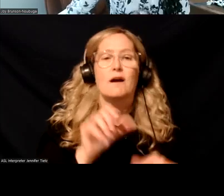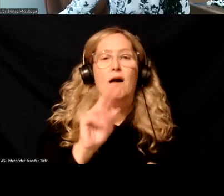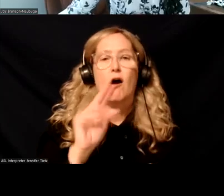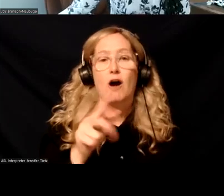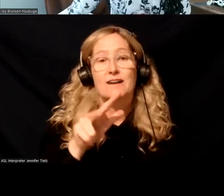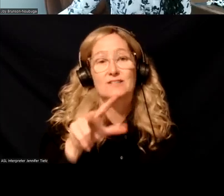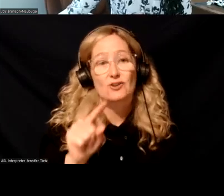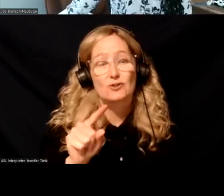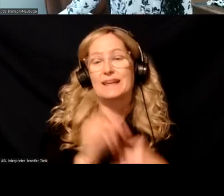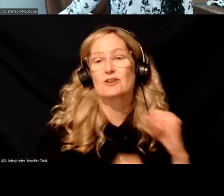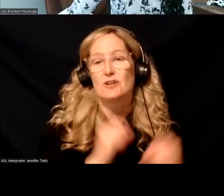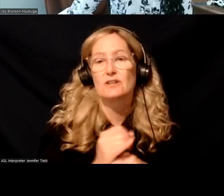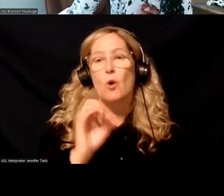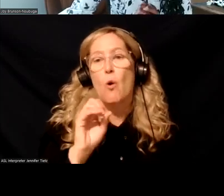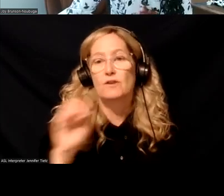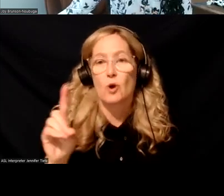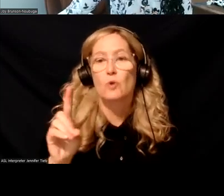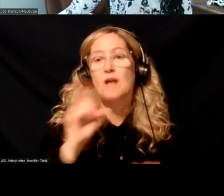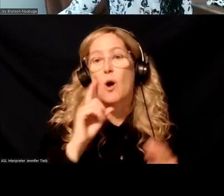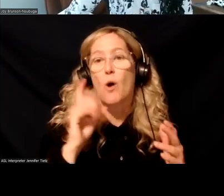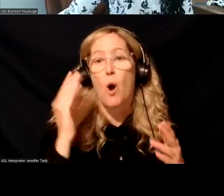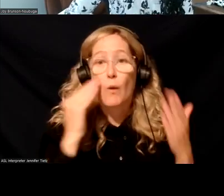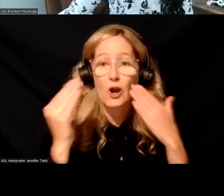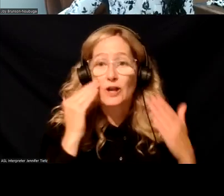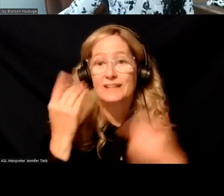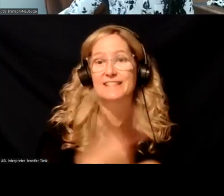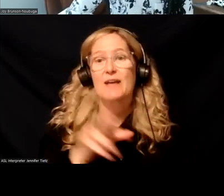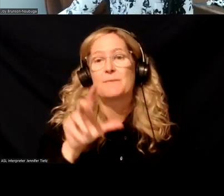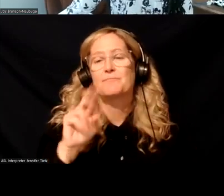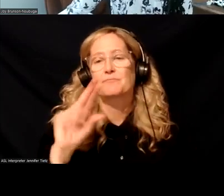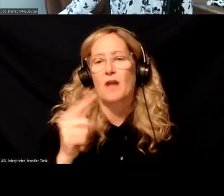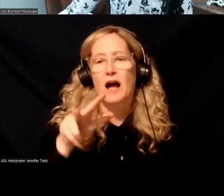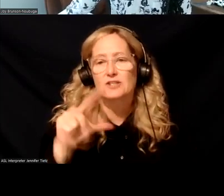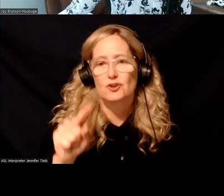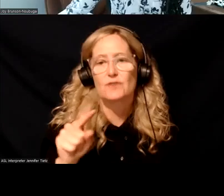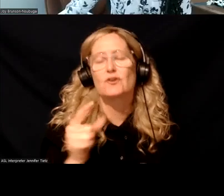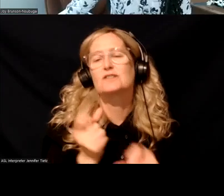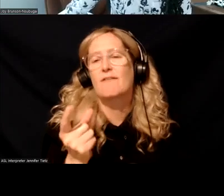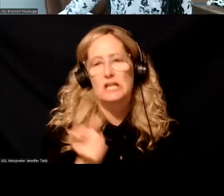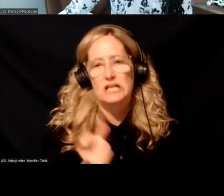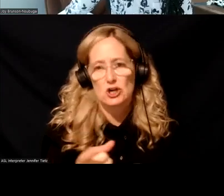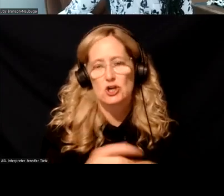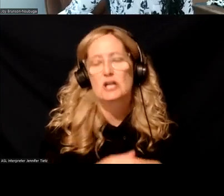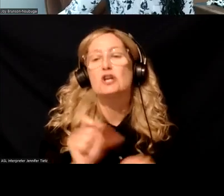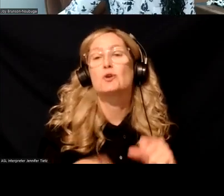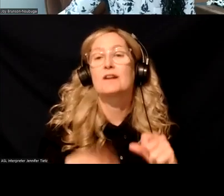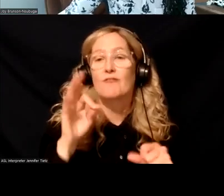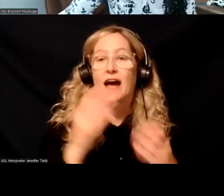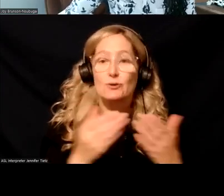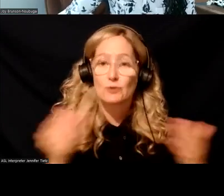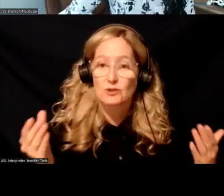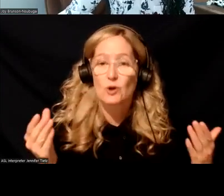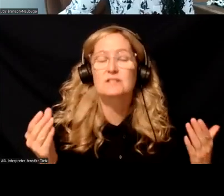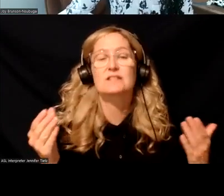is International Overdose Awareness Day. It is August 31st of every single year. Um, you, you can find resources